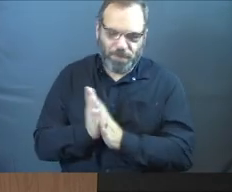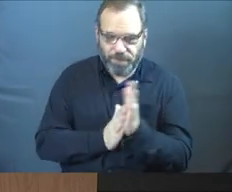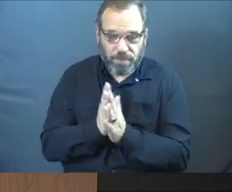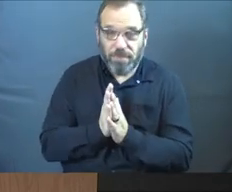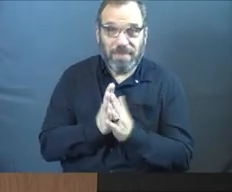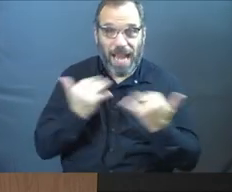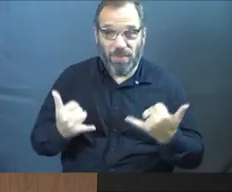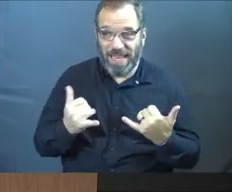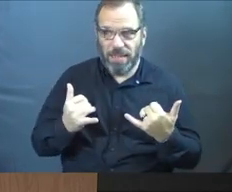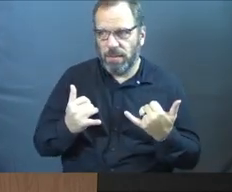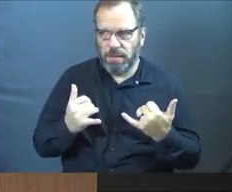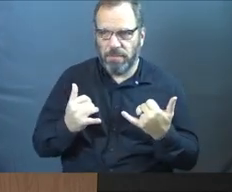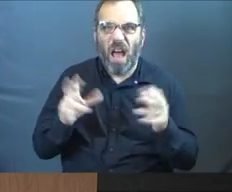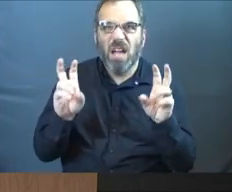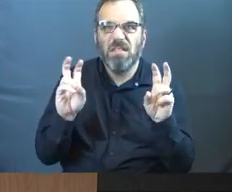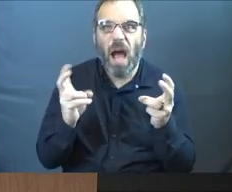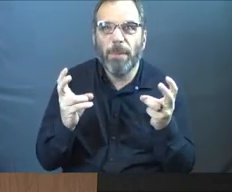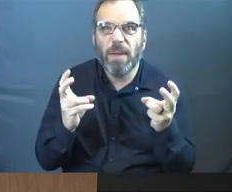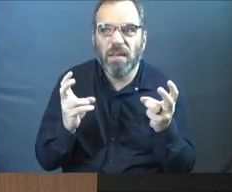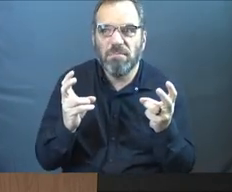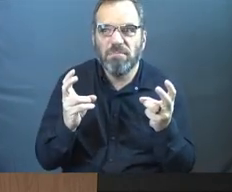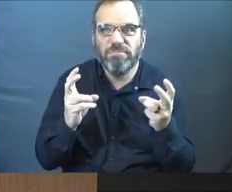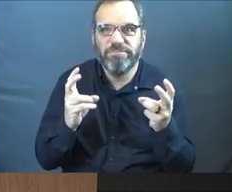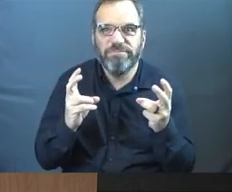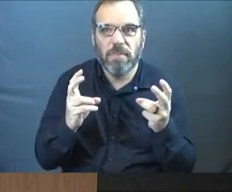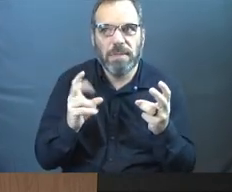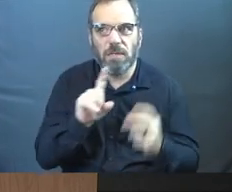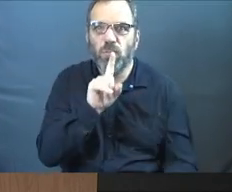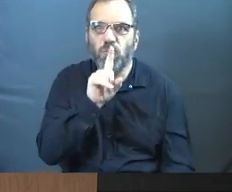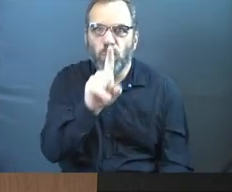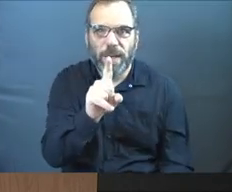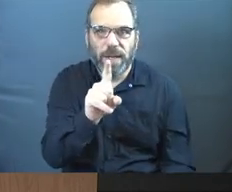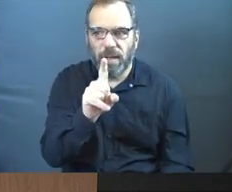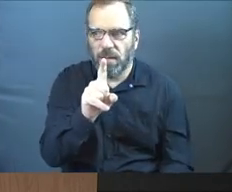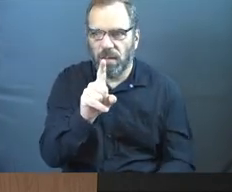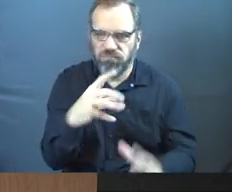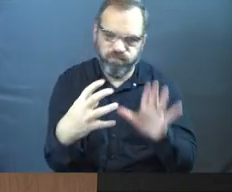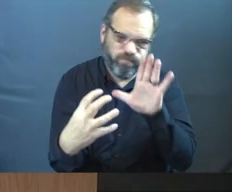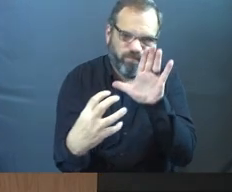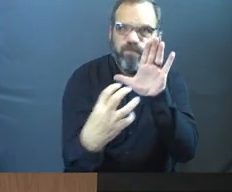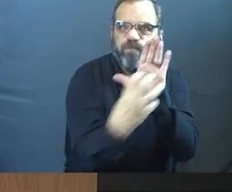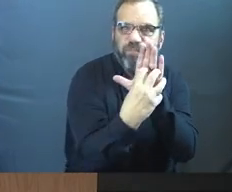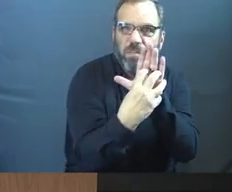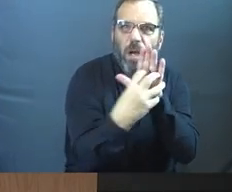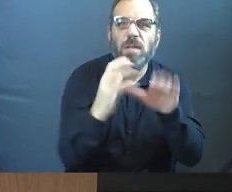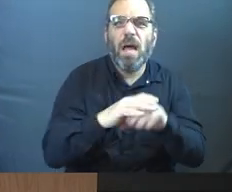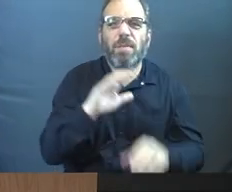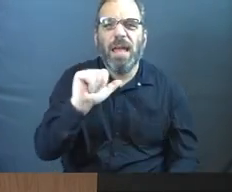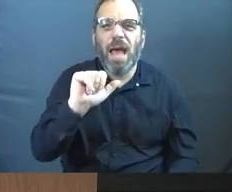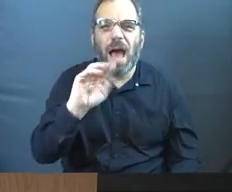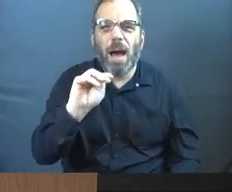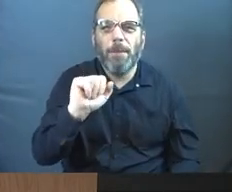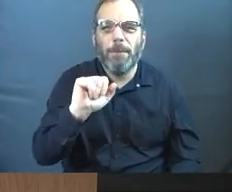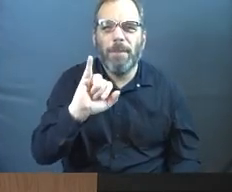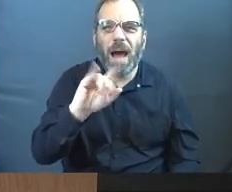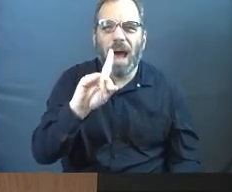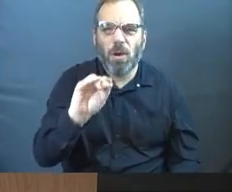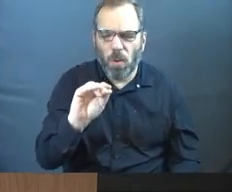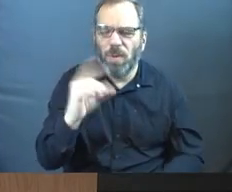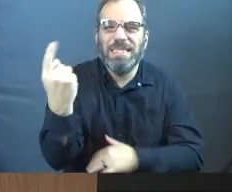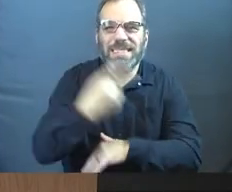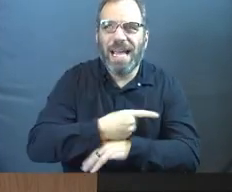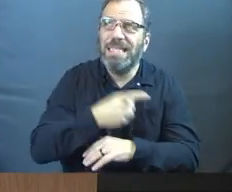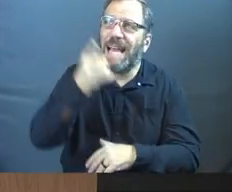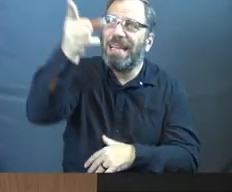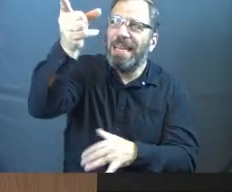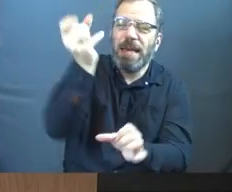of this topic is there's some real context. And so we talked about the Imago Dei. We talked about the image of God that